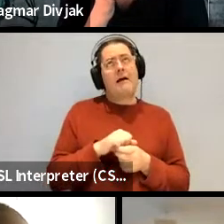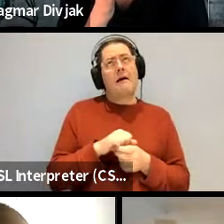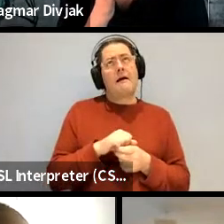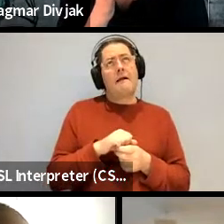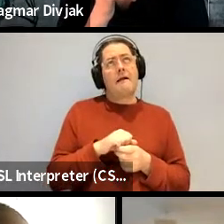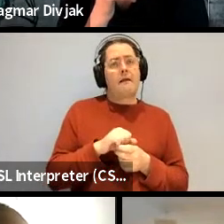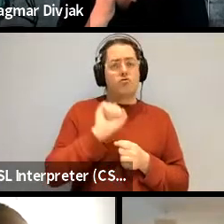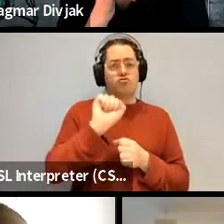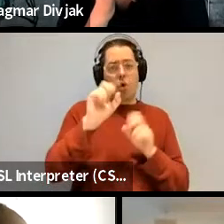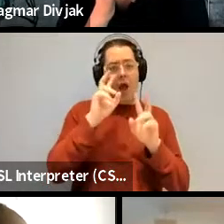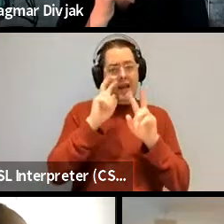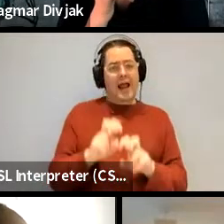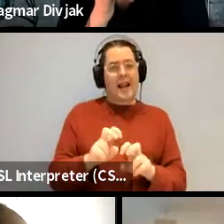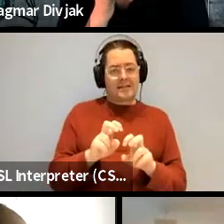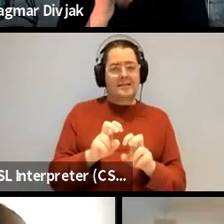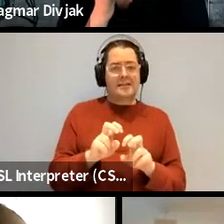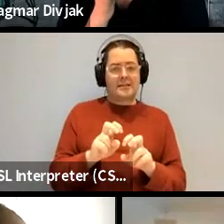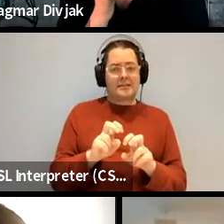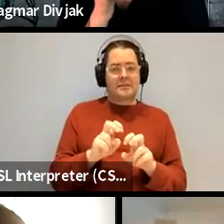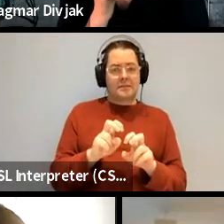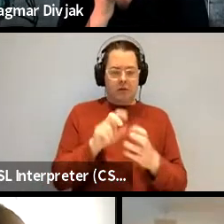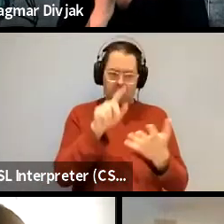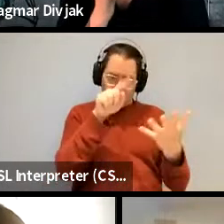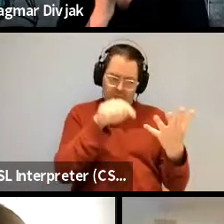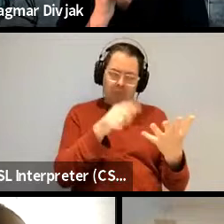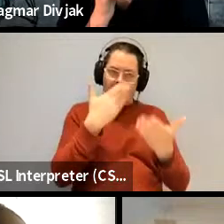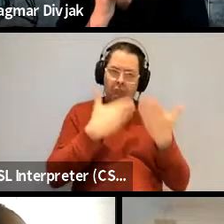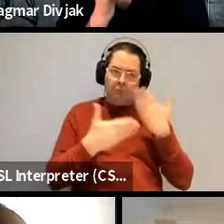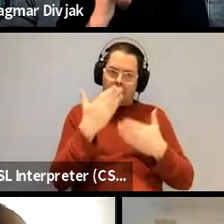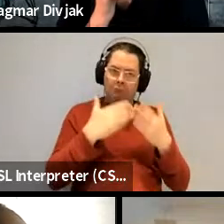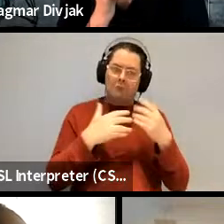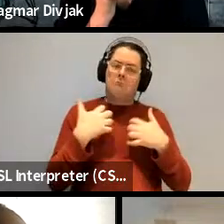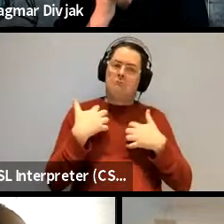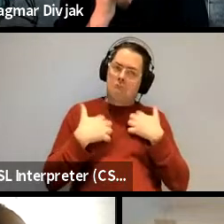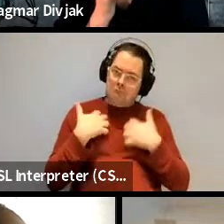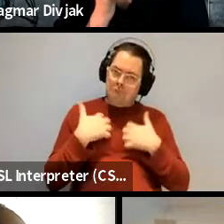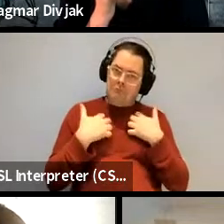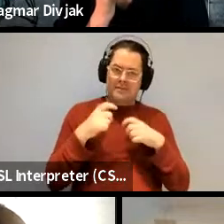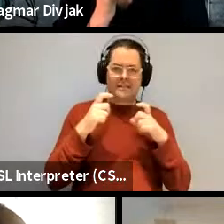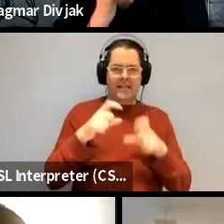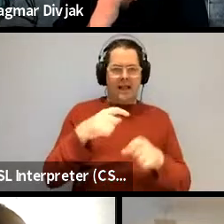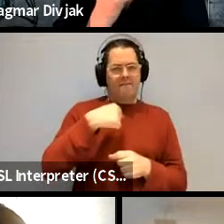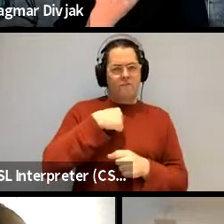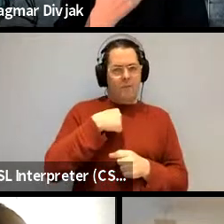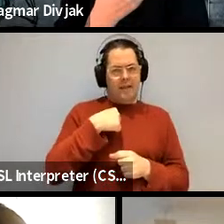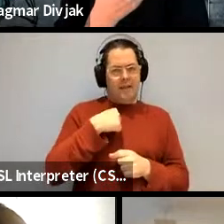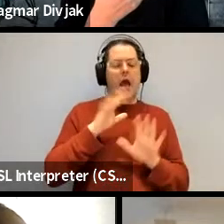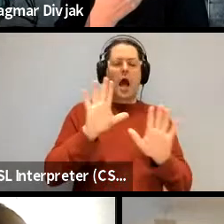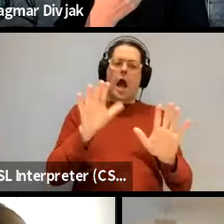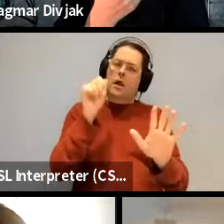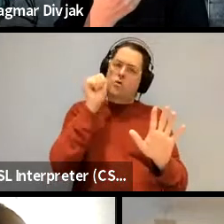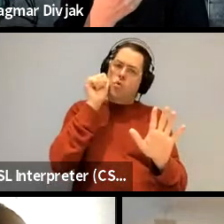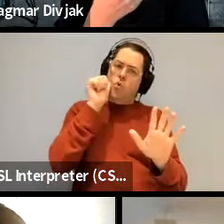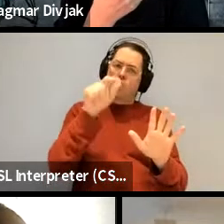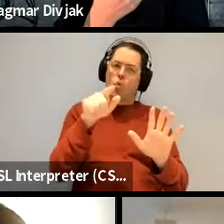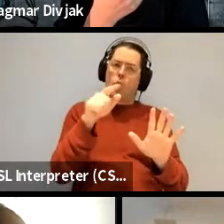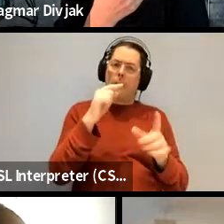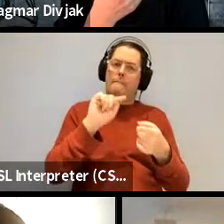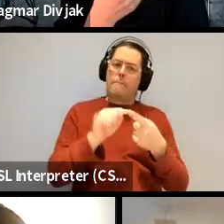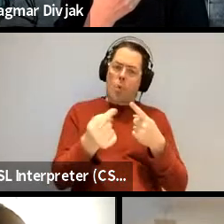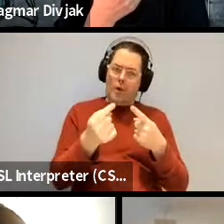analysis you give of the bush thing is quite it's quite compelling but i still am finding and i hear what you're saying about